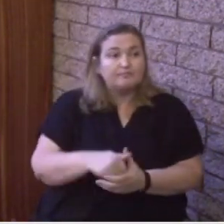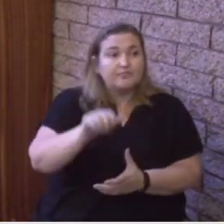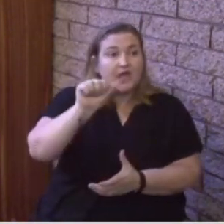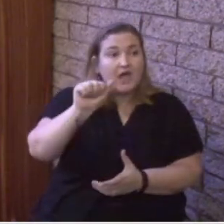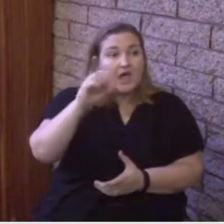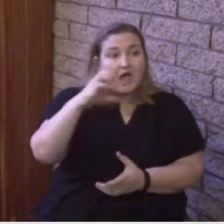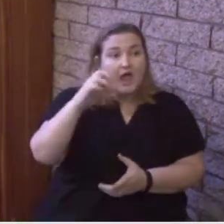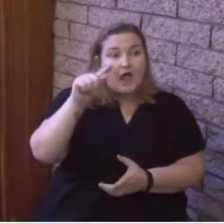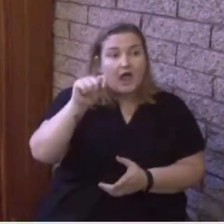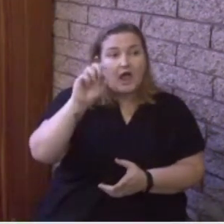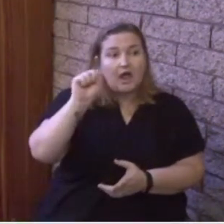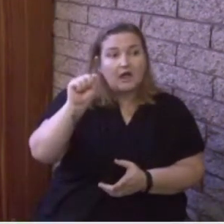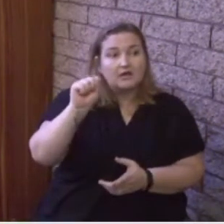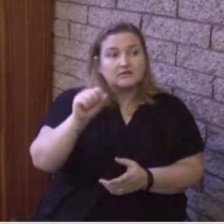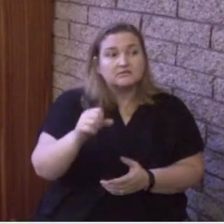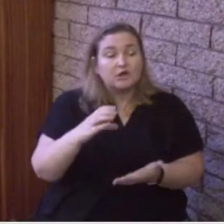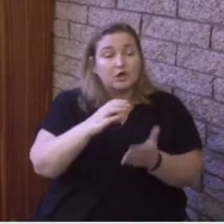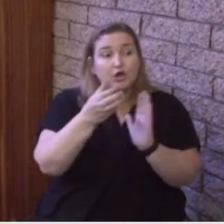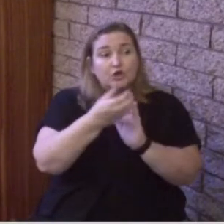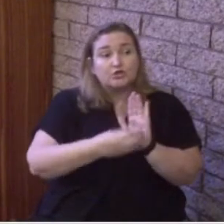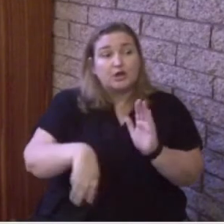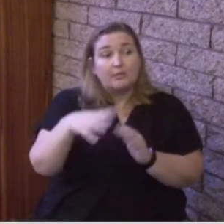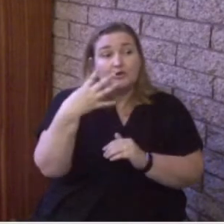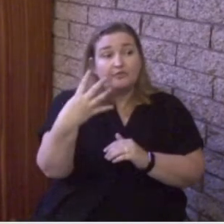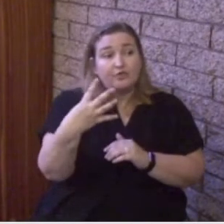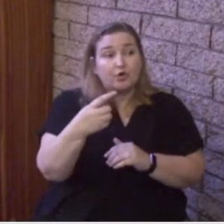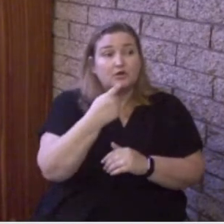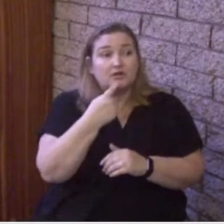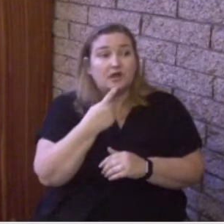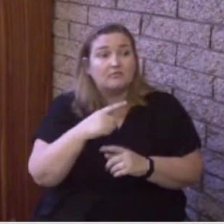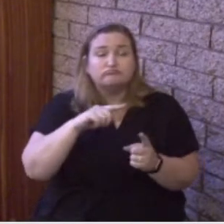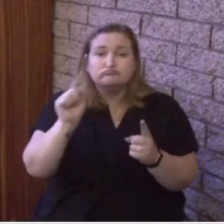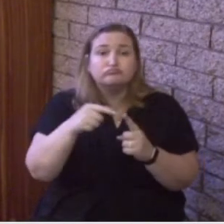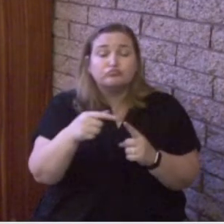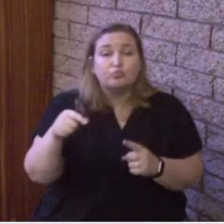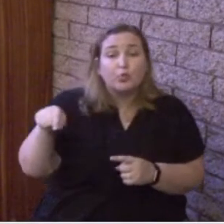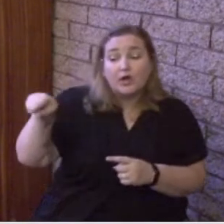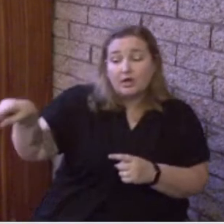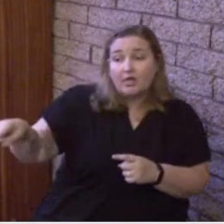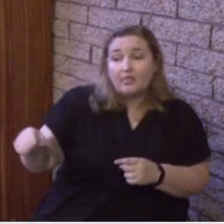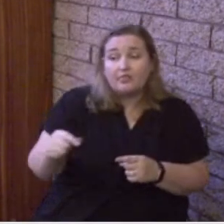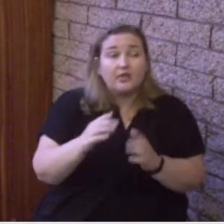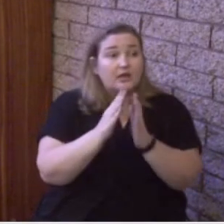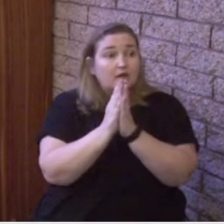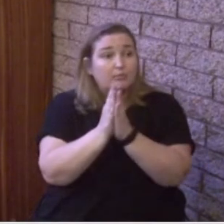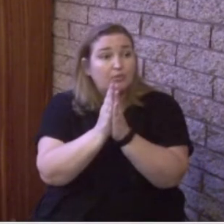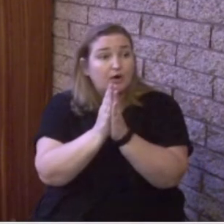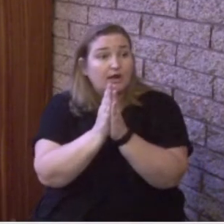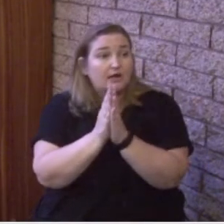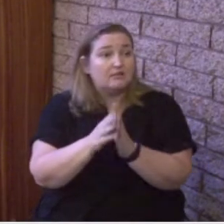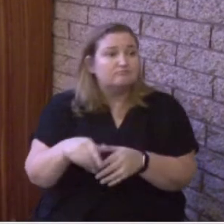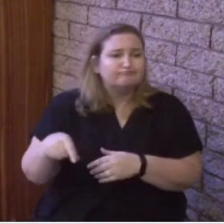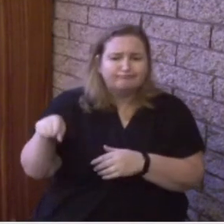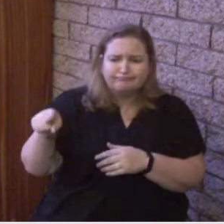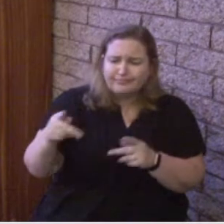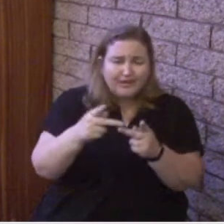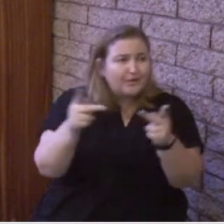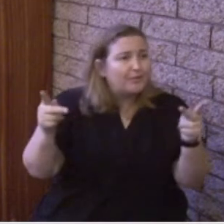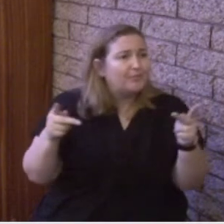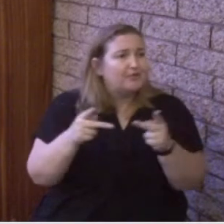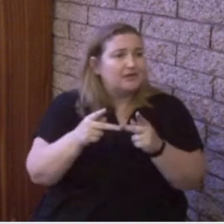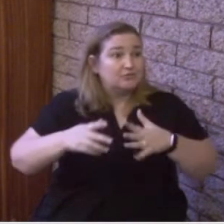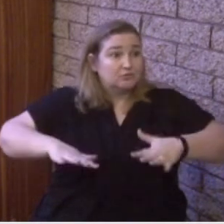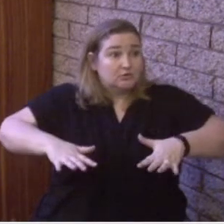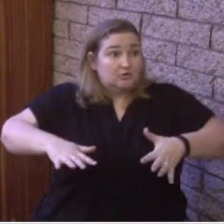when they had prayed, this is another encounter, when they had prayed, the place in which they were gathered together was shaken and they were all